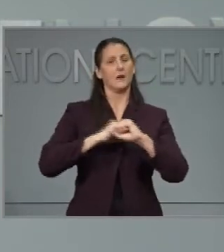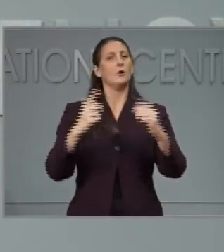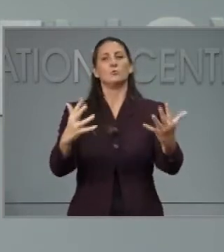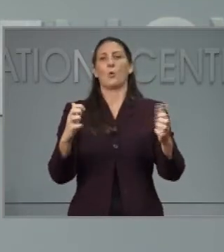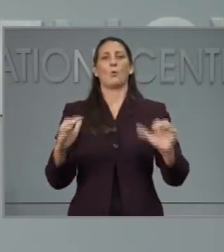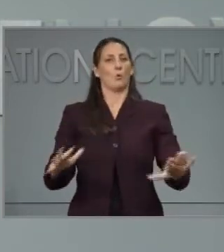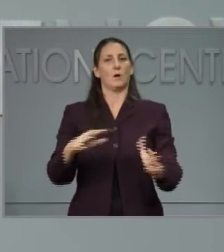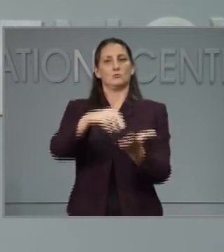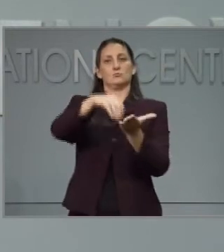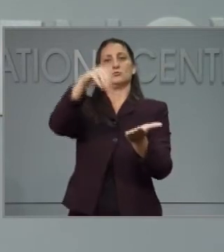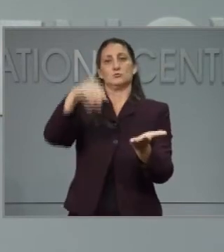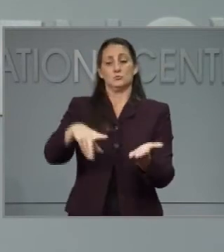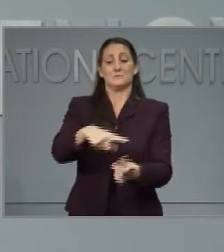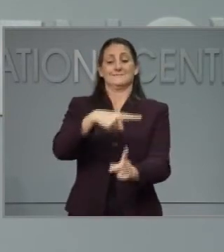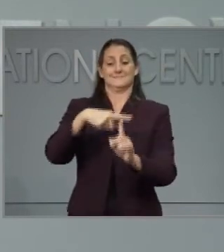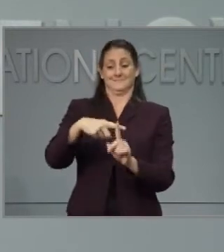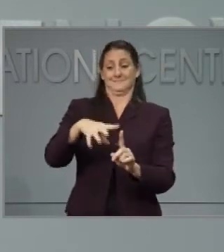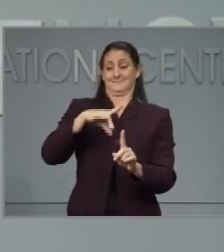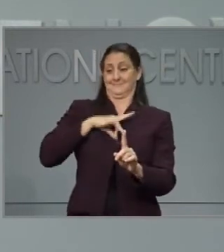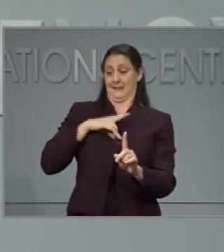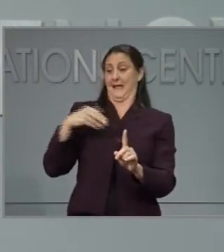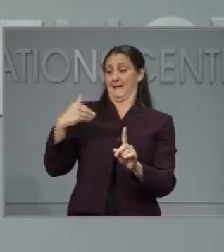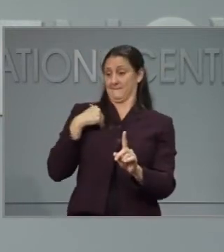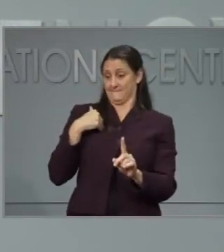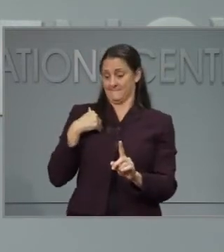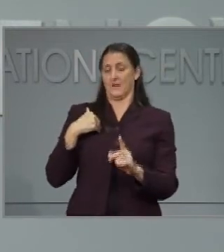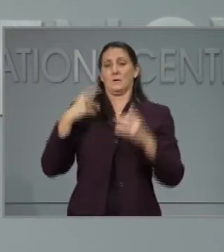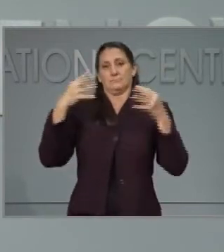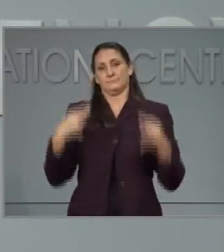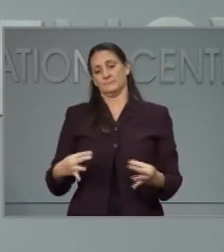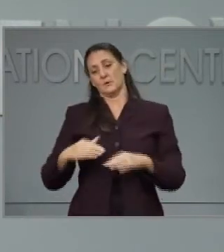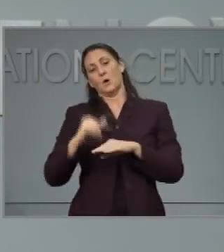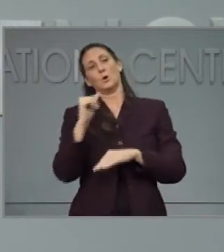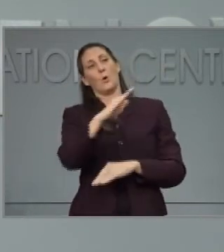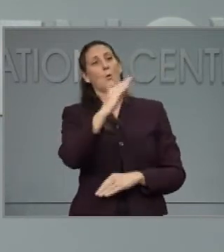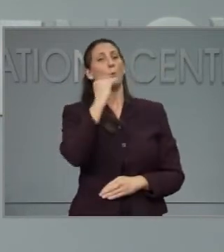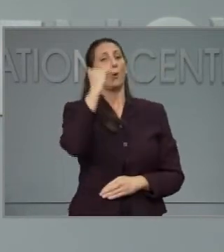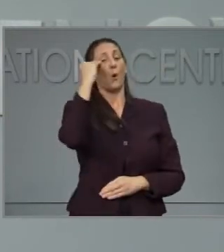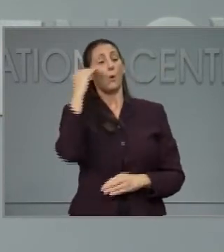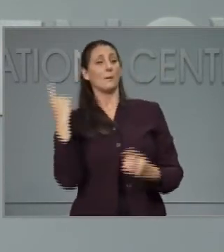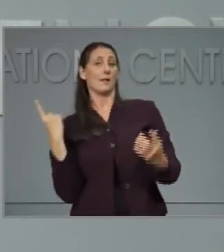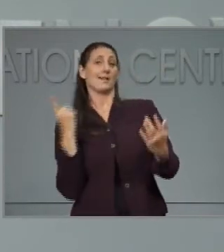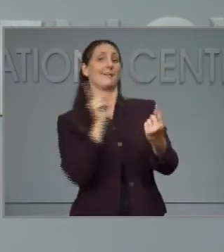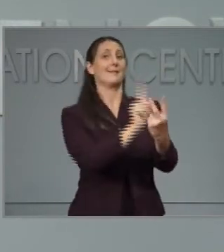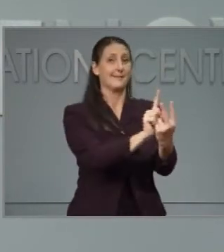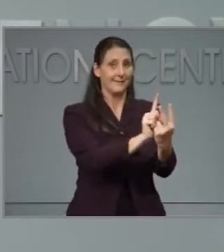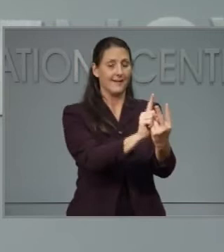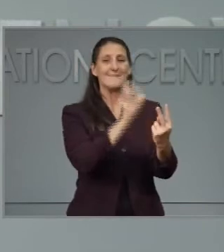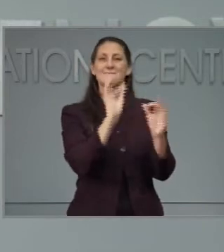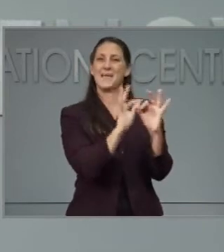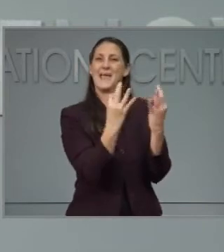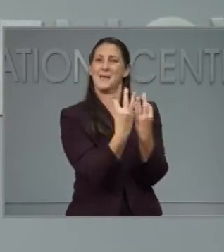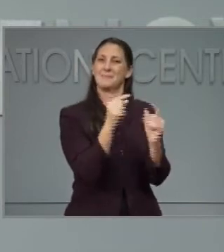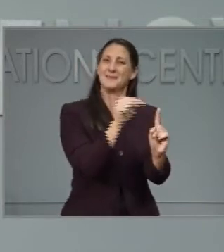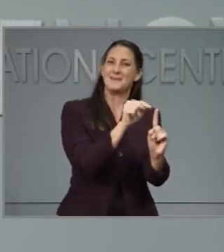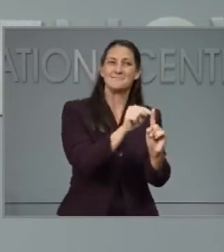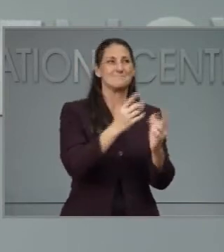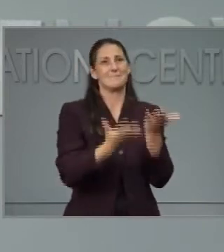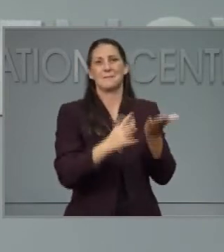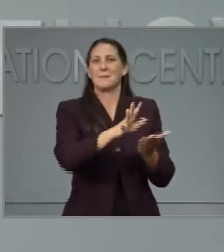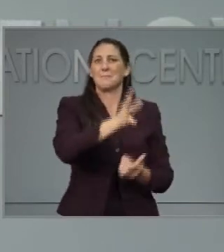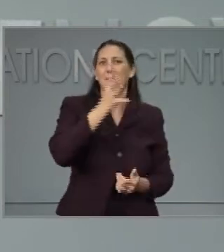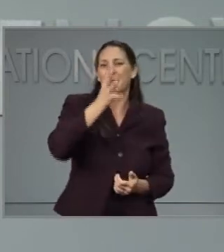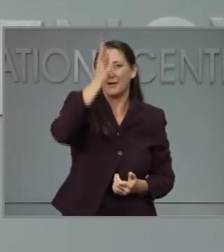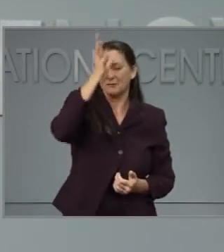back to their parents who are older, may have chronic conditions, spread the virus there and get get their home sick or their